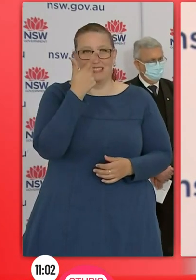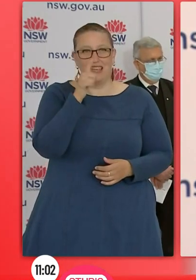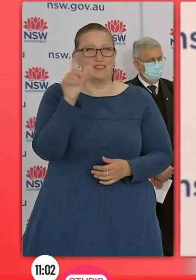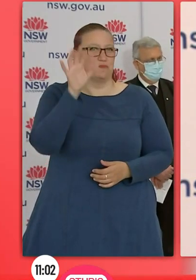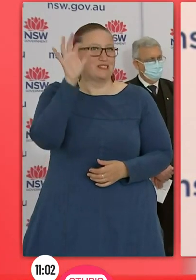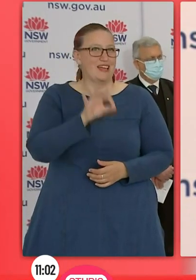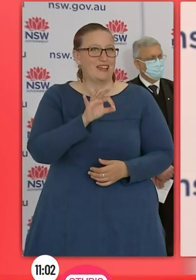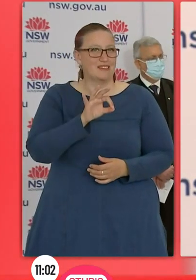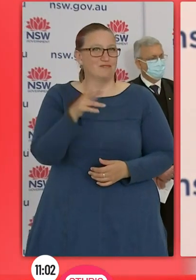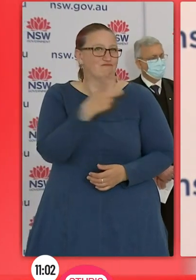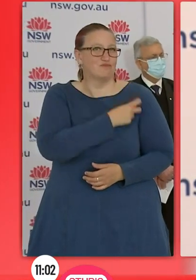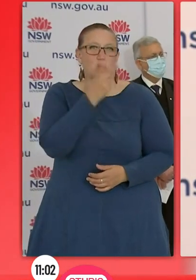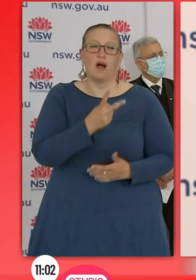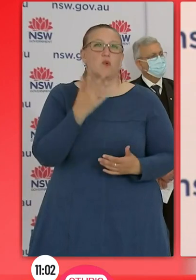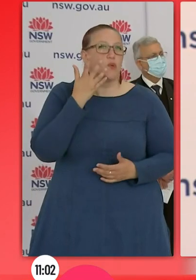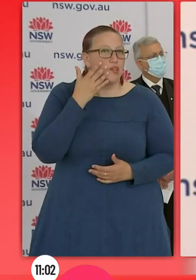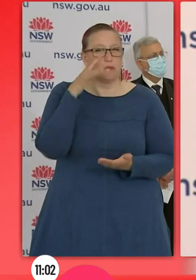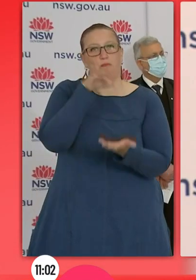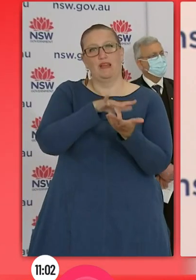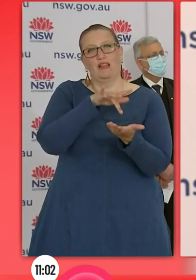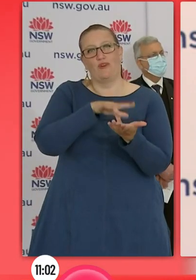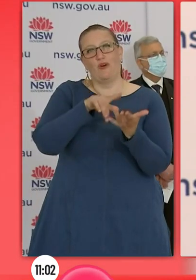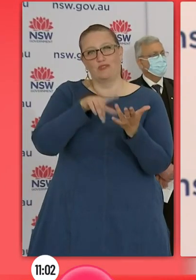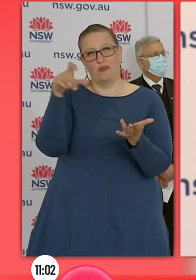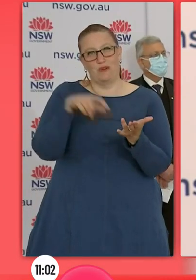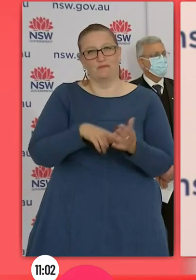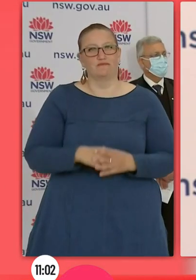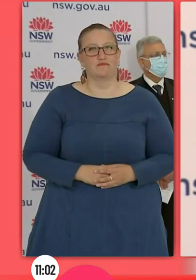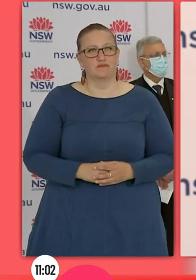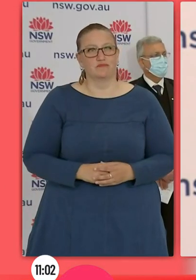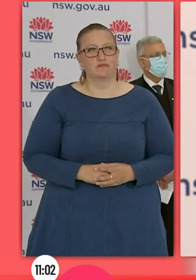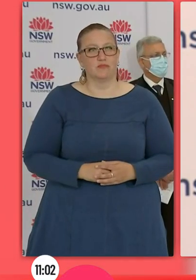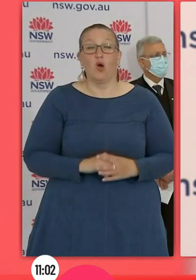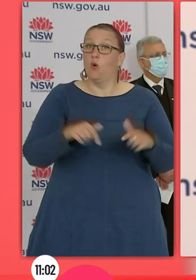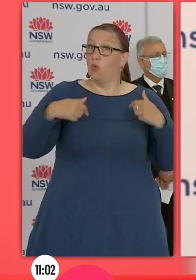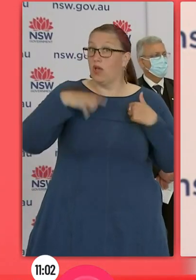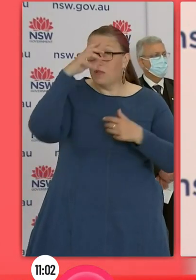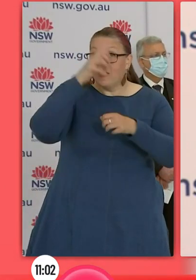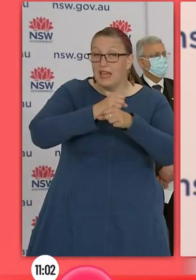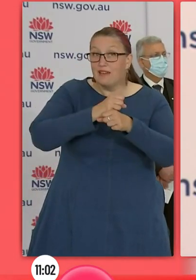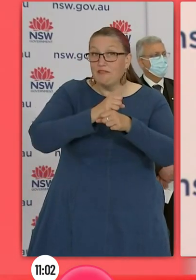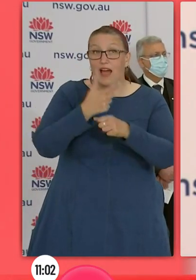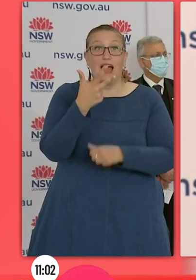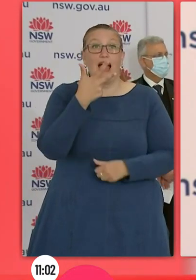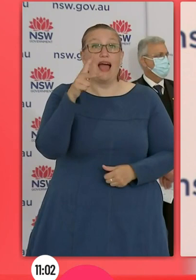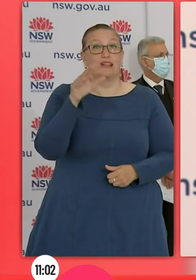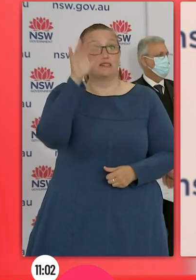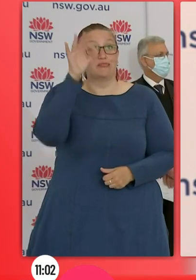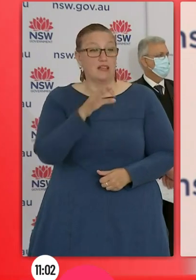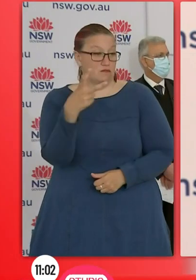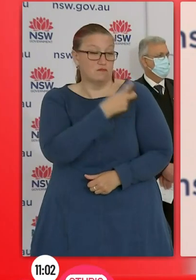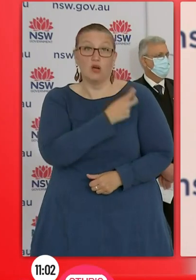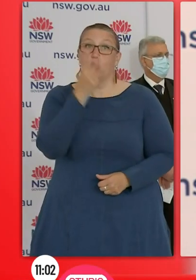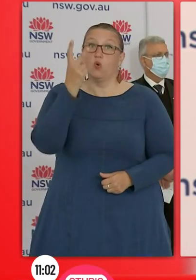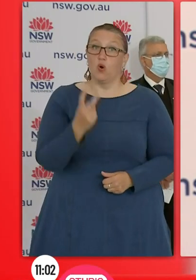looks forward to having our citizens enjoy international travel and also New South Wales looks forward to stepping up and welcoming